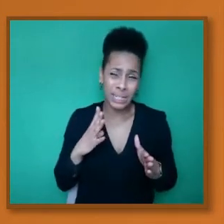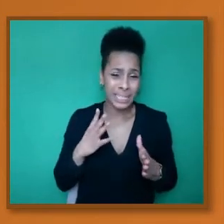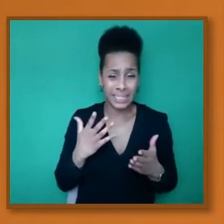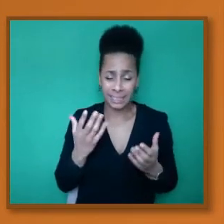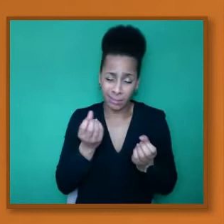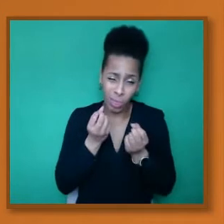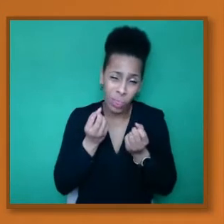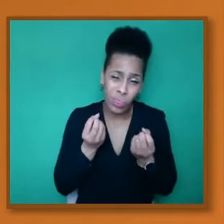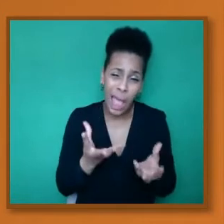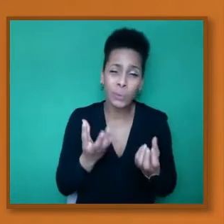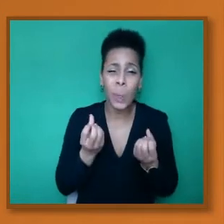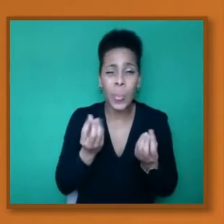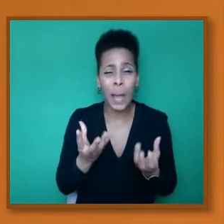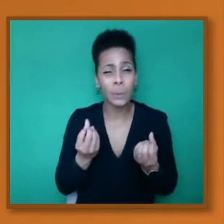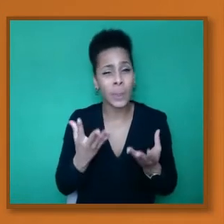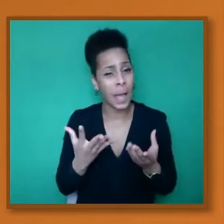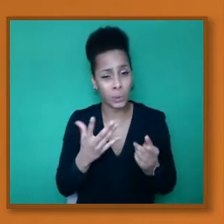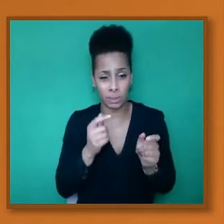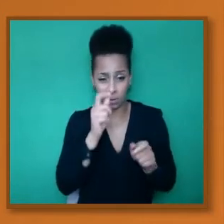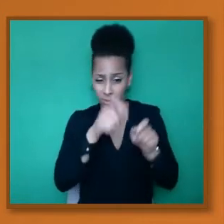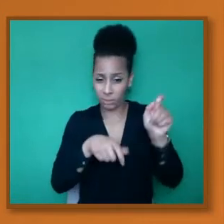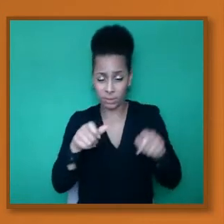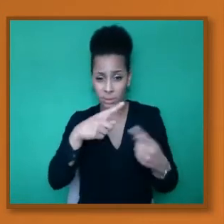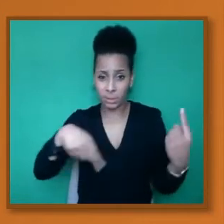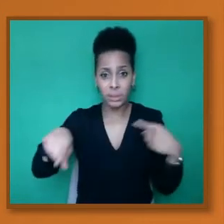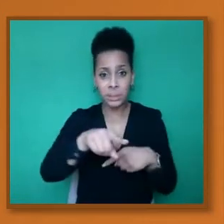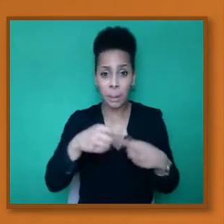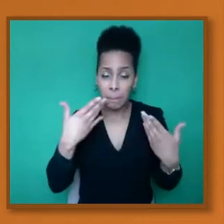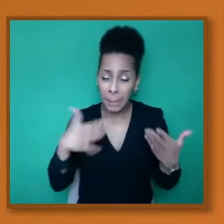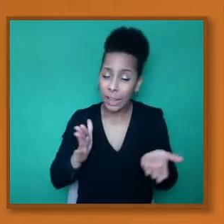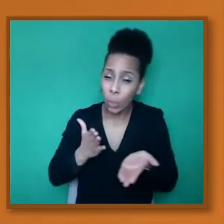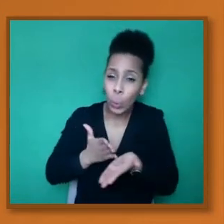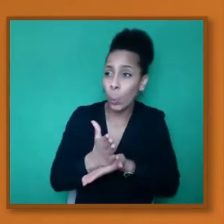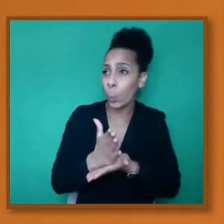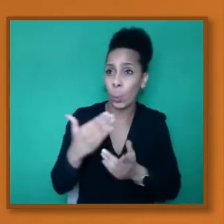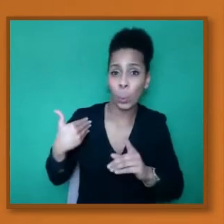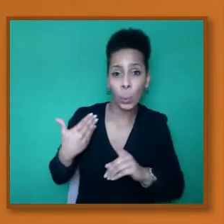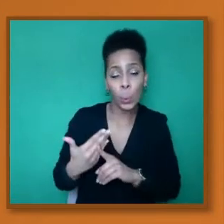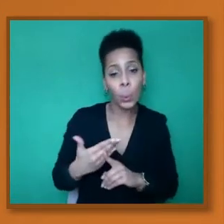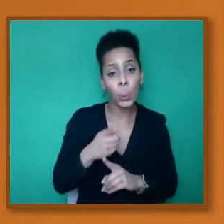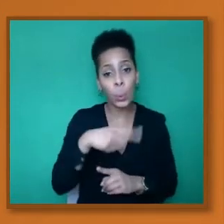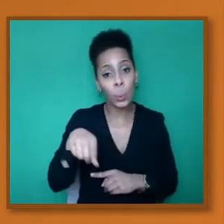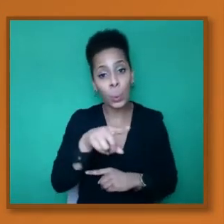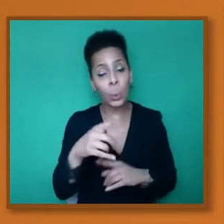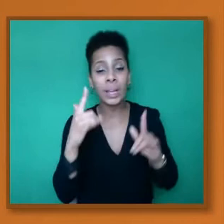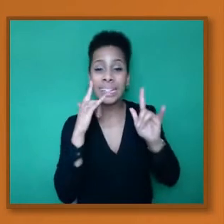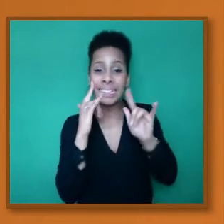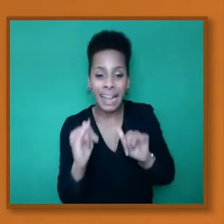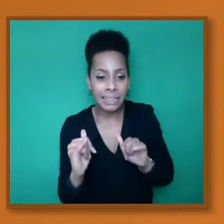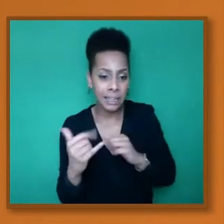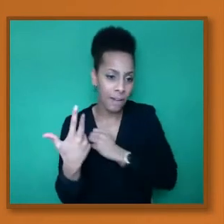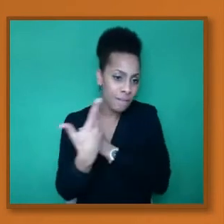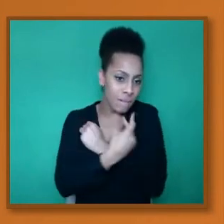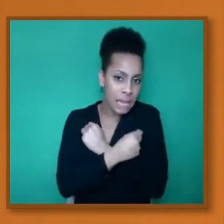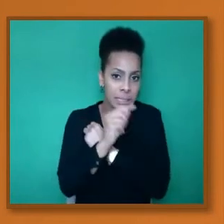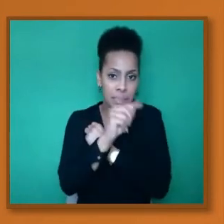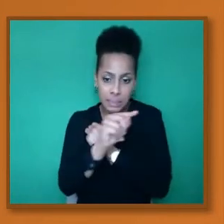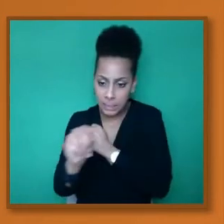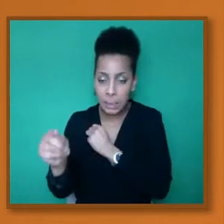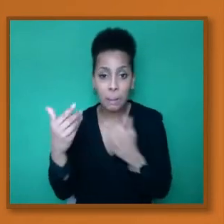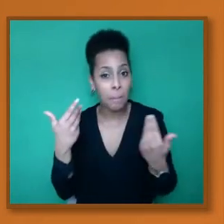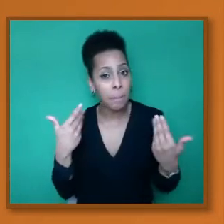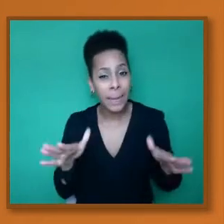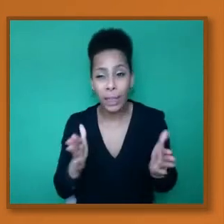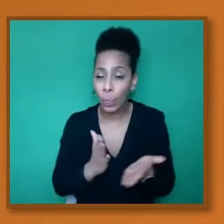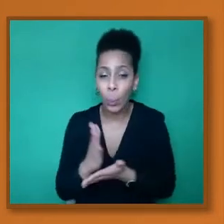who have been tested by the who have had the vaccination and